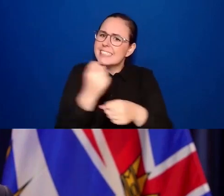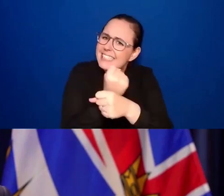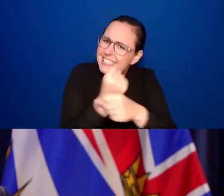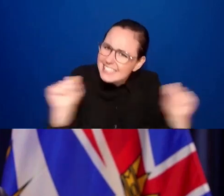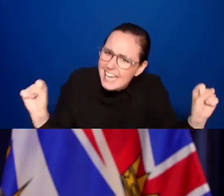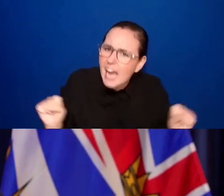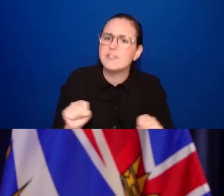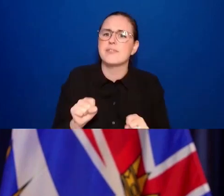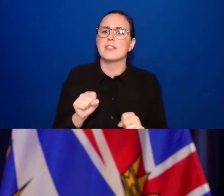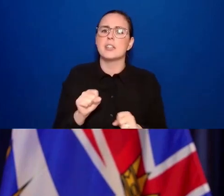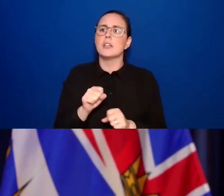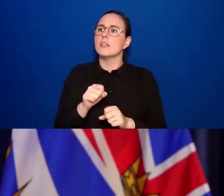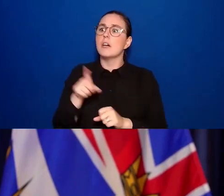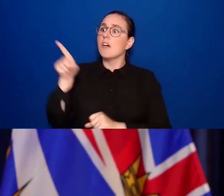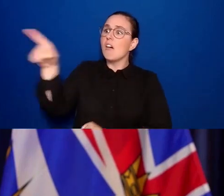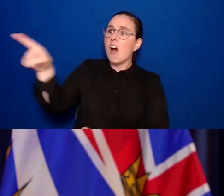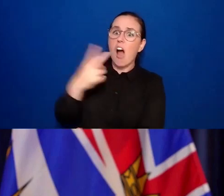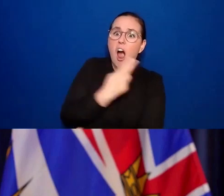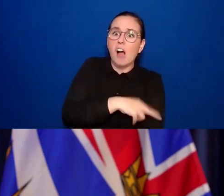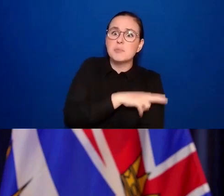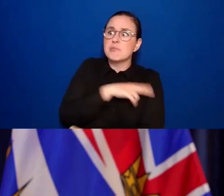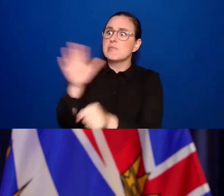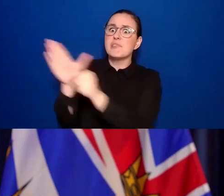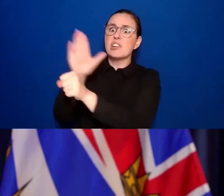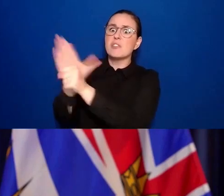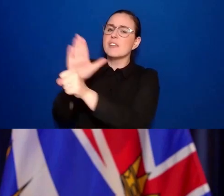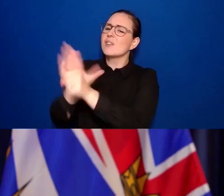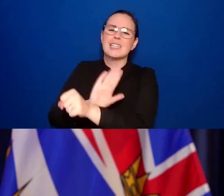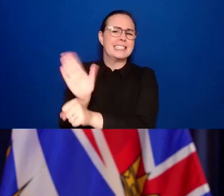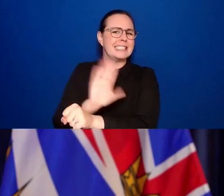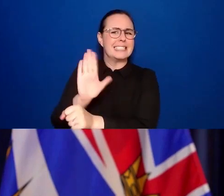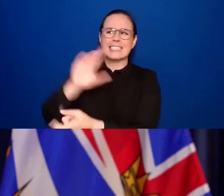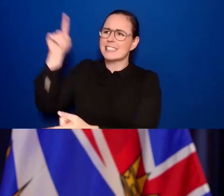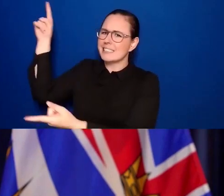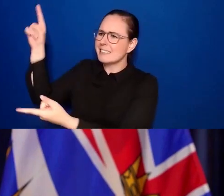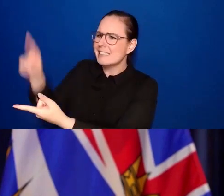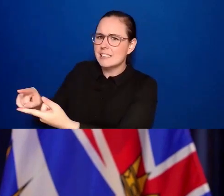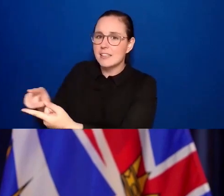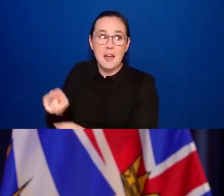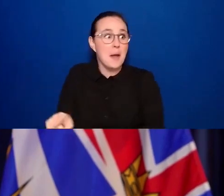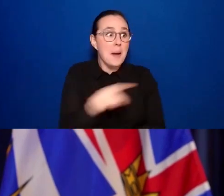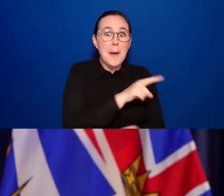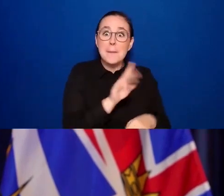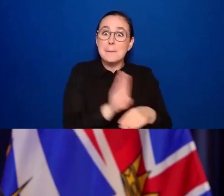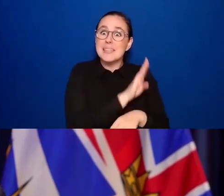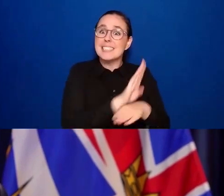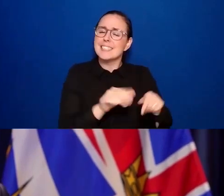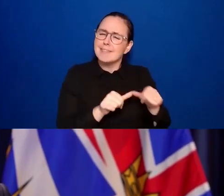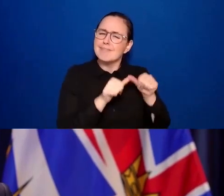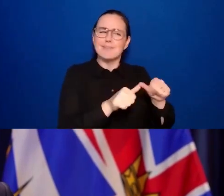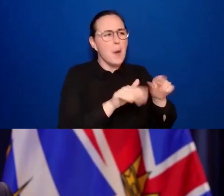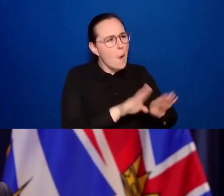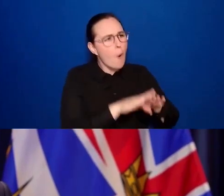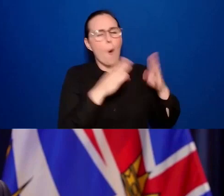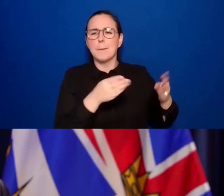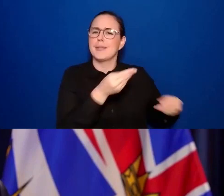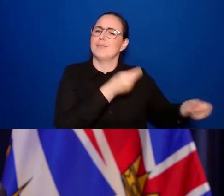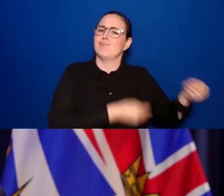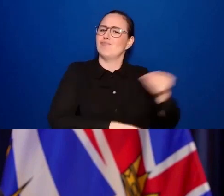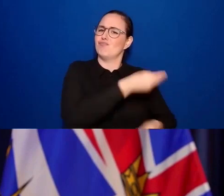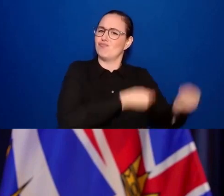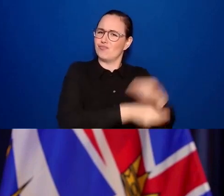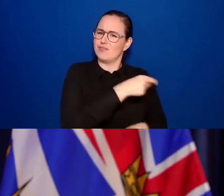system, and keep our businesses open to the greatest extent possible. The implementation of a BC vaccine card